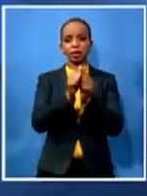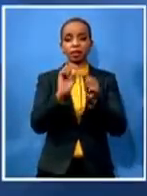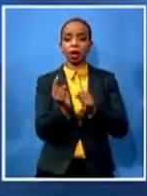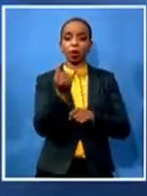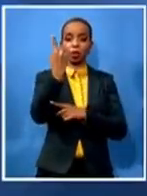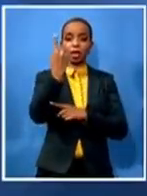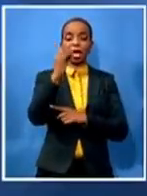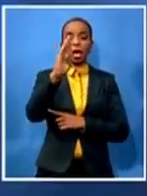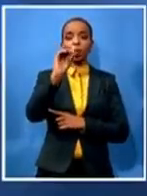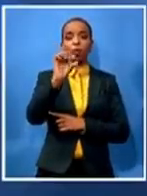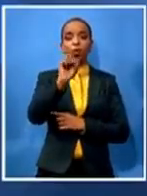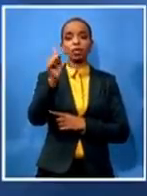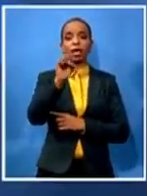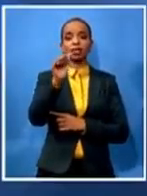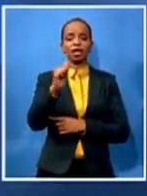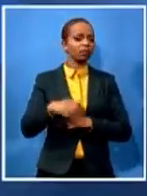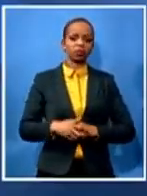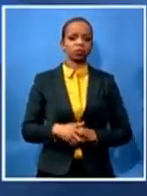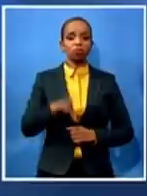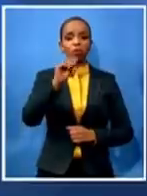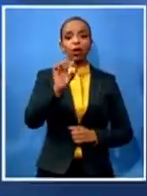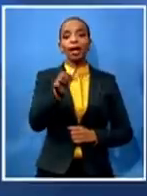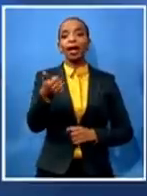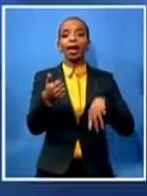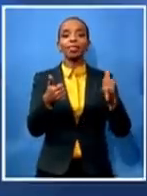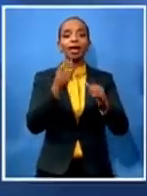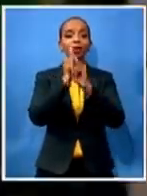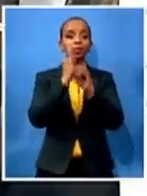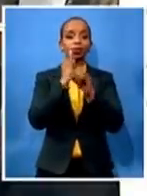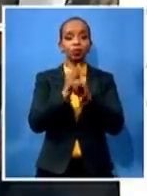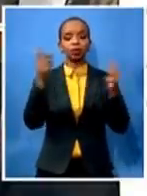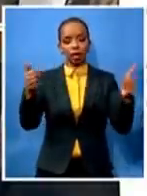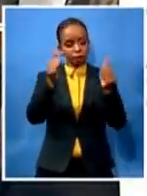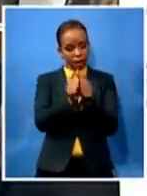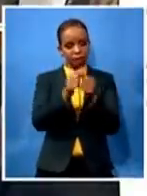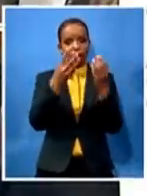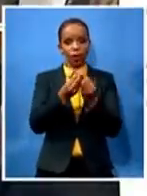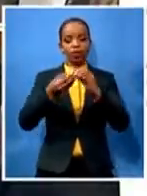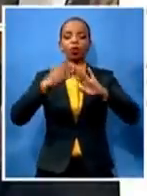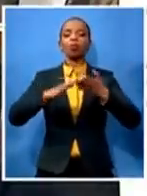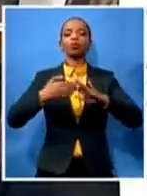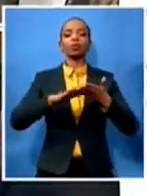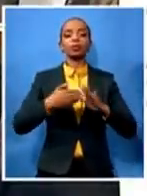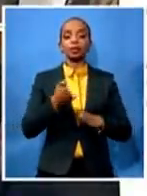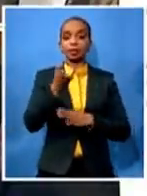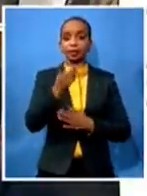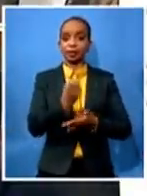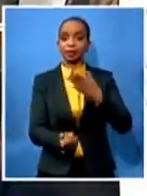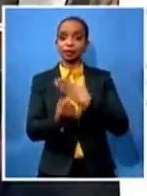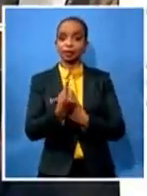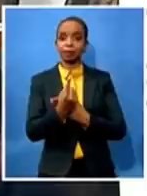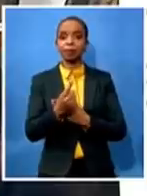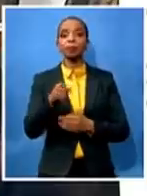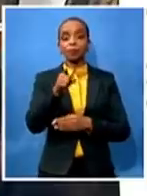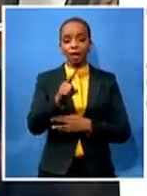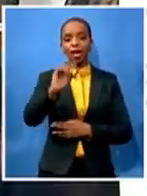also came to partner with the communities and in this in this instance busasa again offered to lend a hand